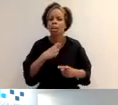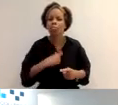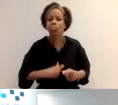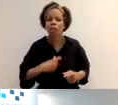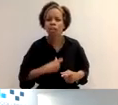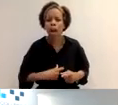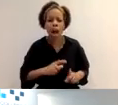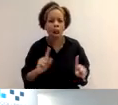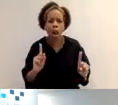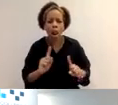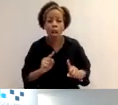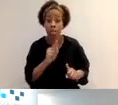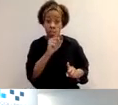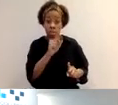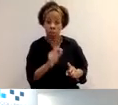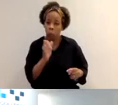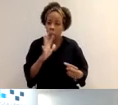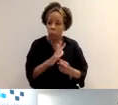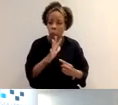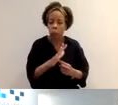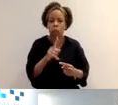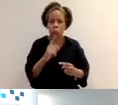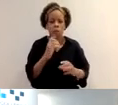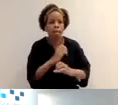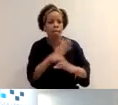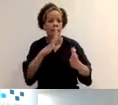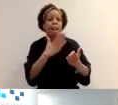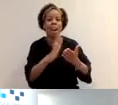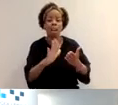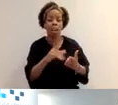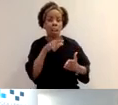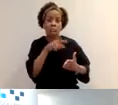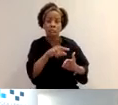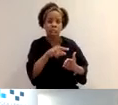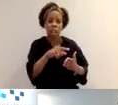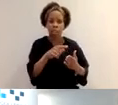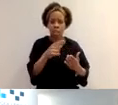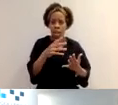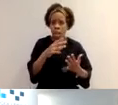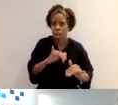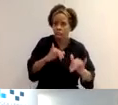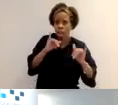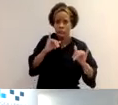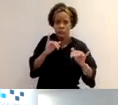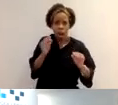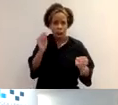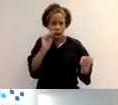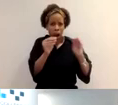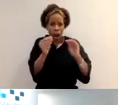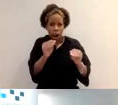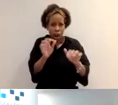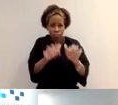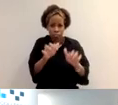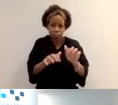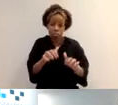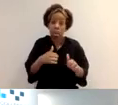important and hopefully the most reassuring once I break it down to you that it's not this hideous, horrible task if you are selected for audit,